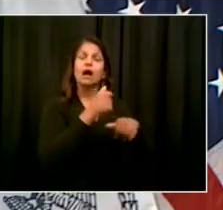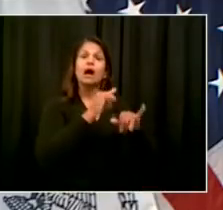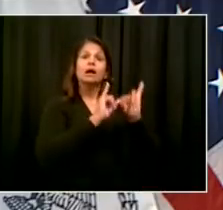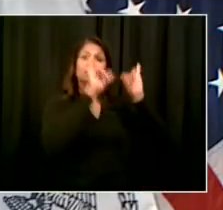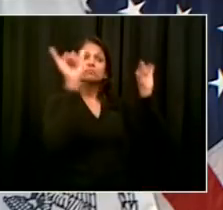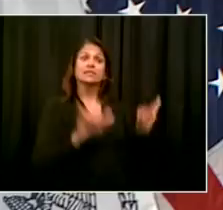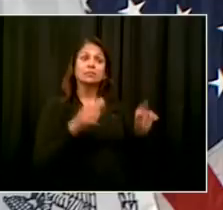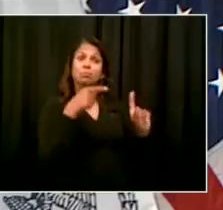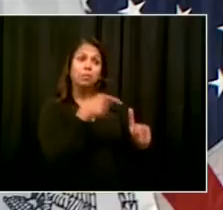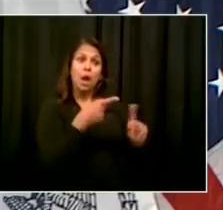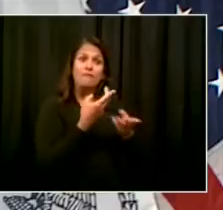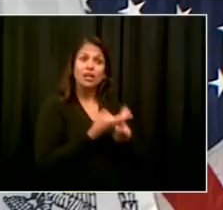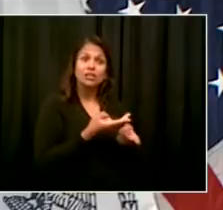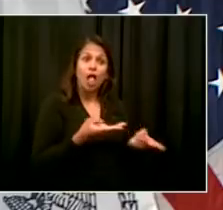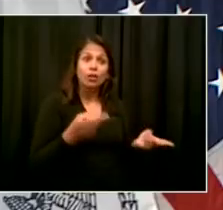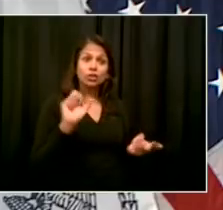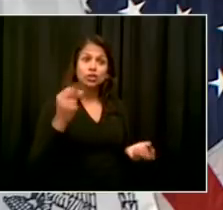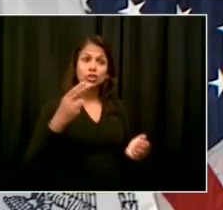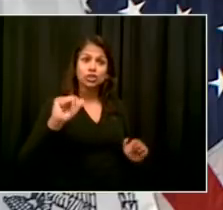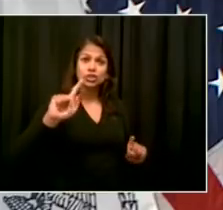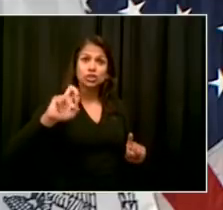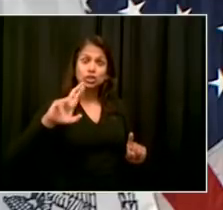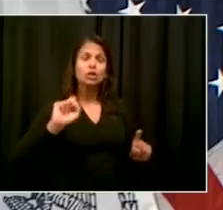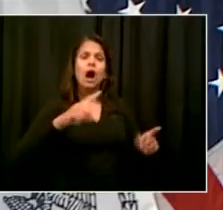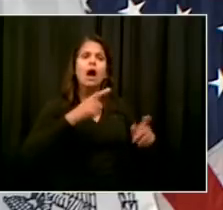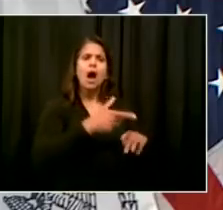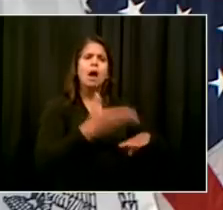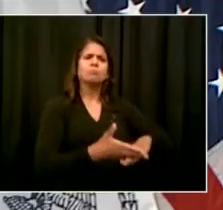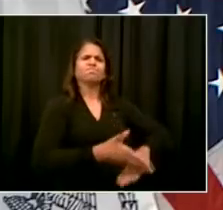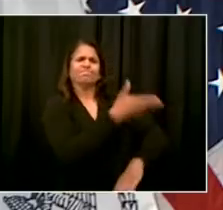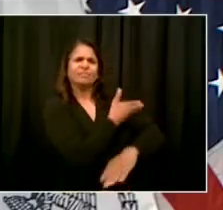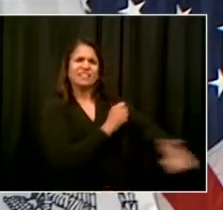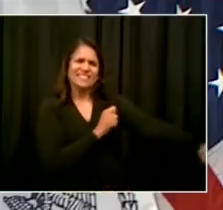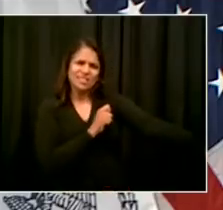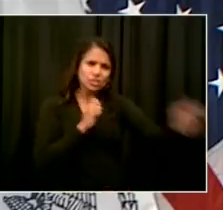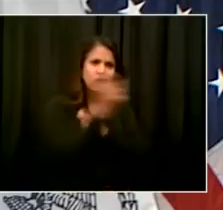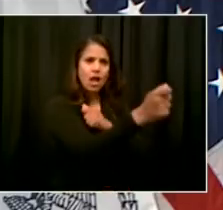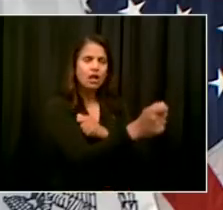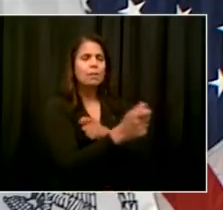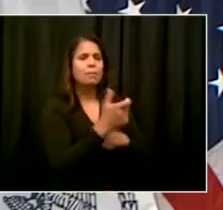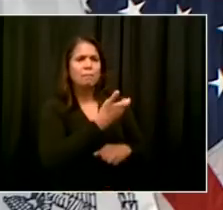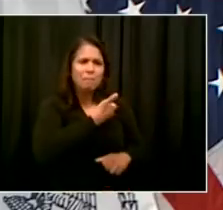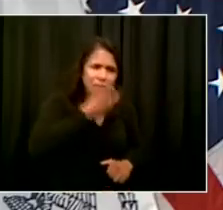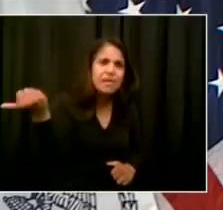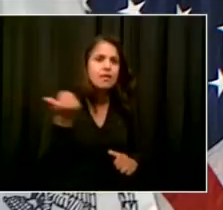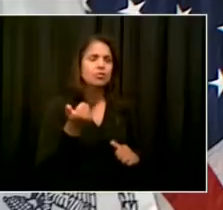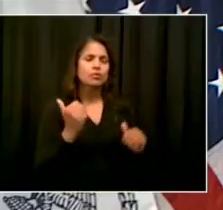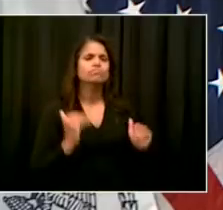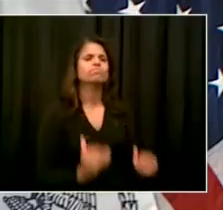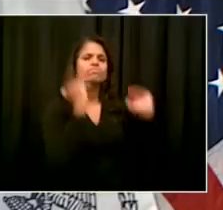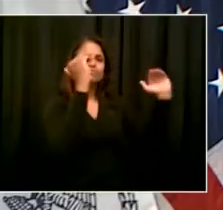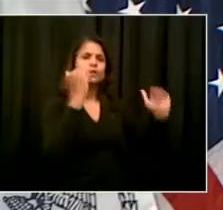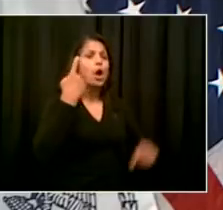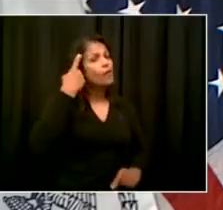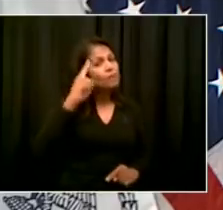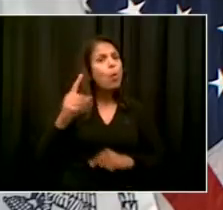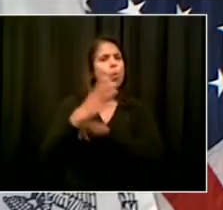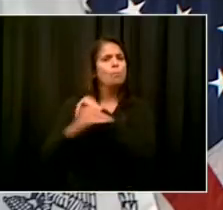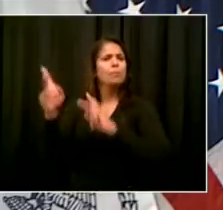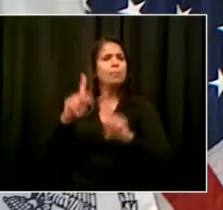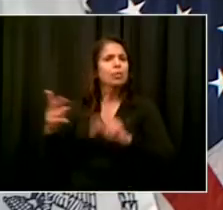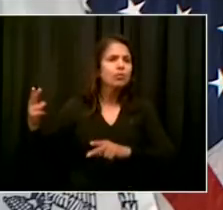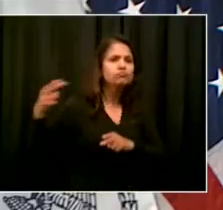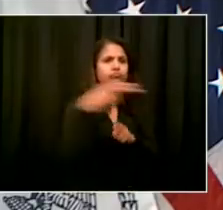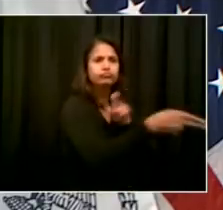100,000 New Yorkers who were homeless got to affordable housing during this administration. We're going to continue that, but it